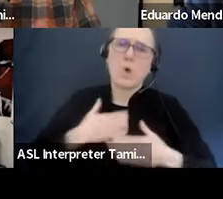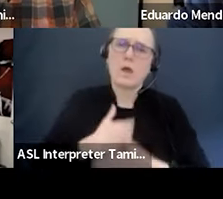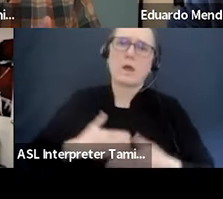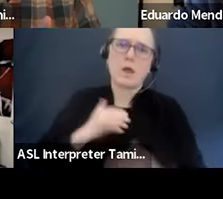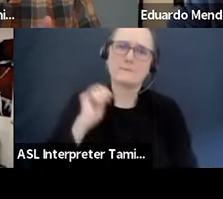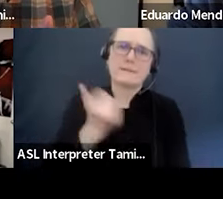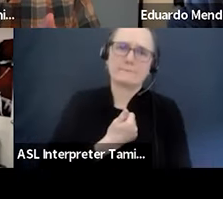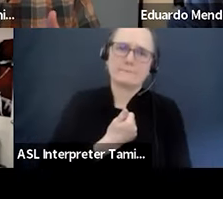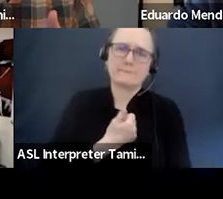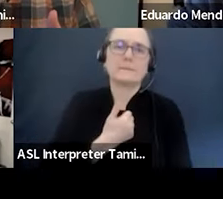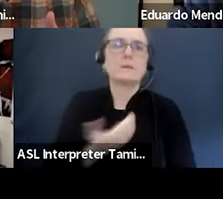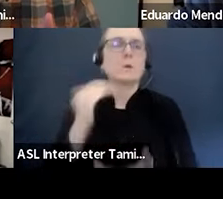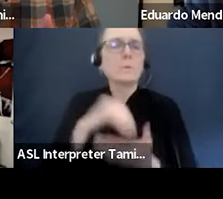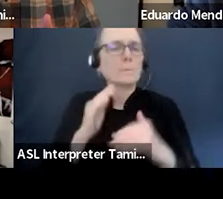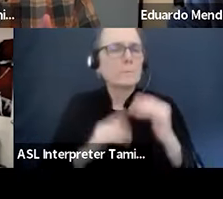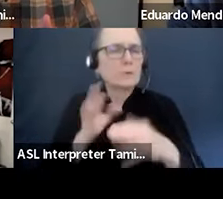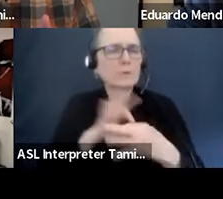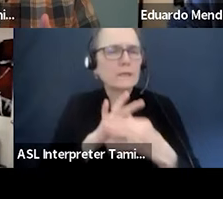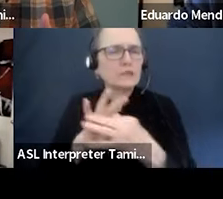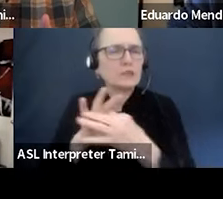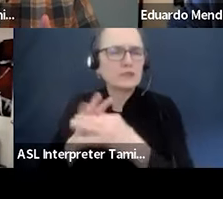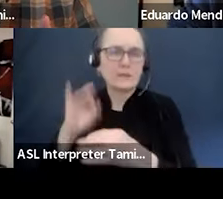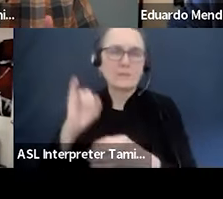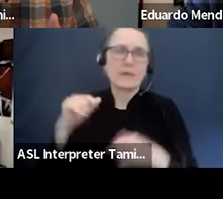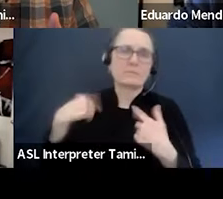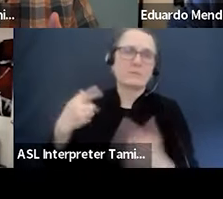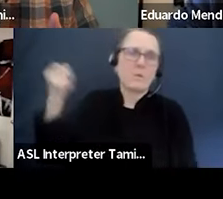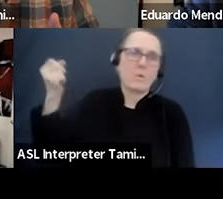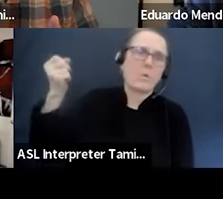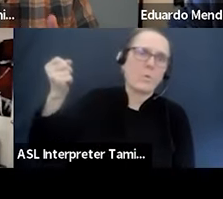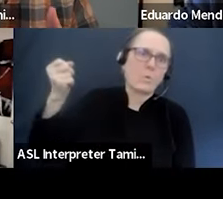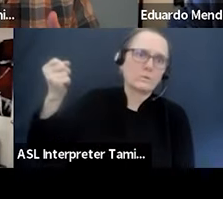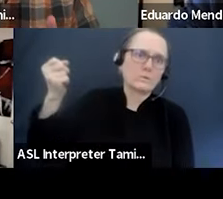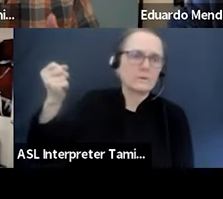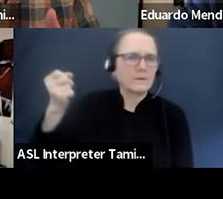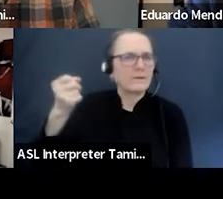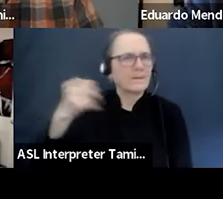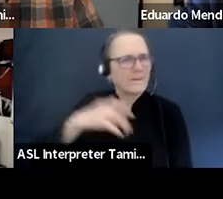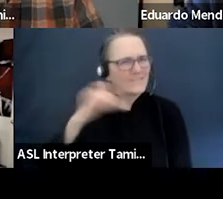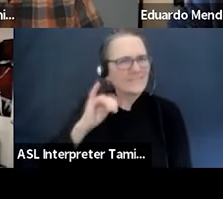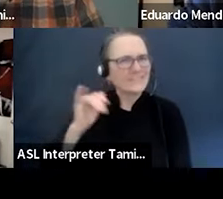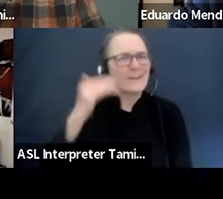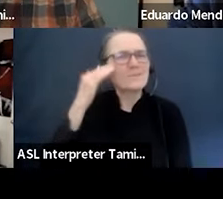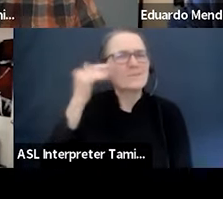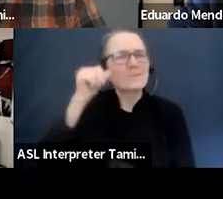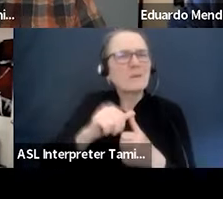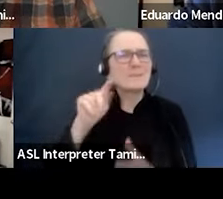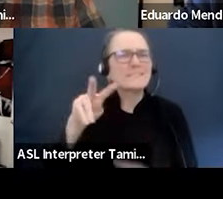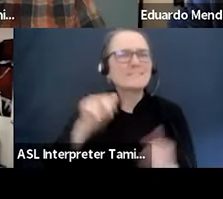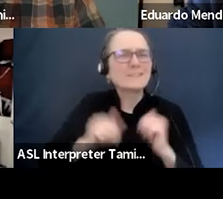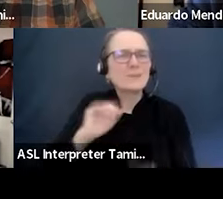rebuild those relationships that have been put into Brady Bunch boxes. So that's one of the things I'm looking at.